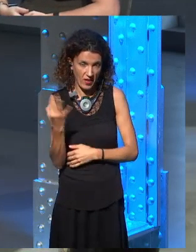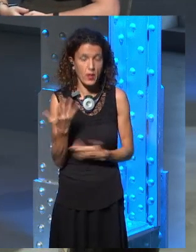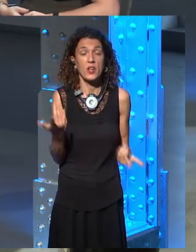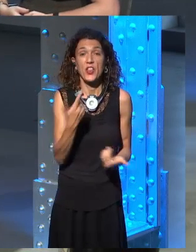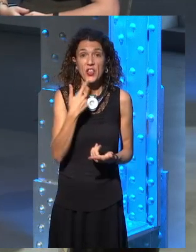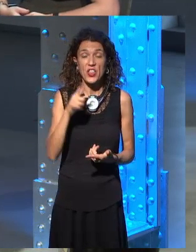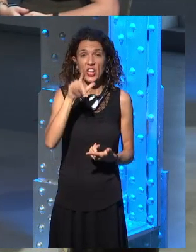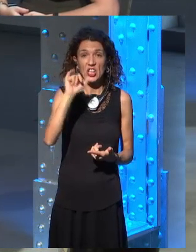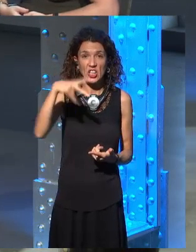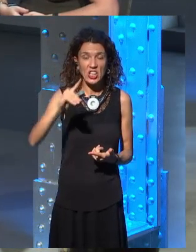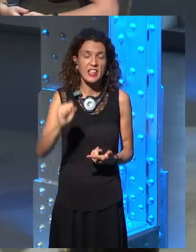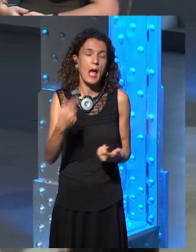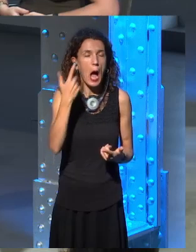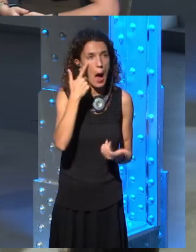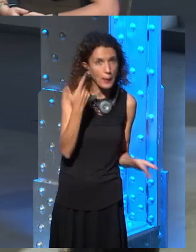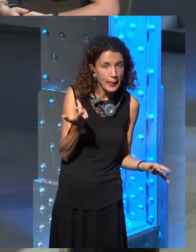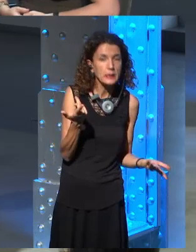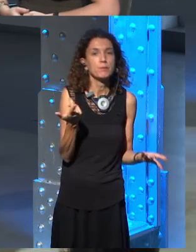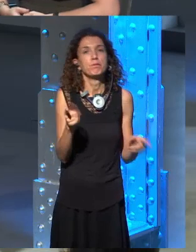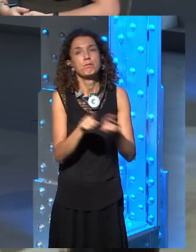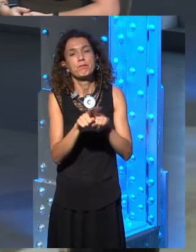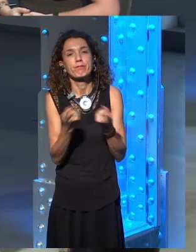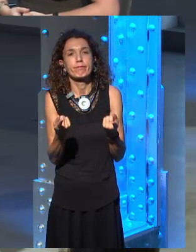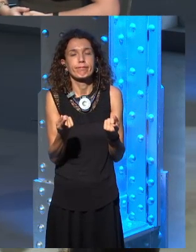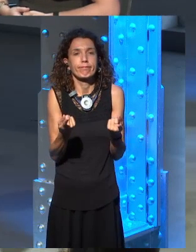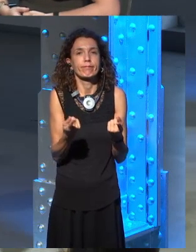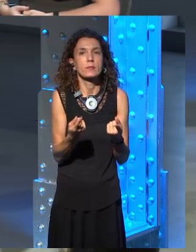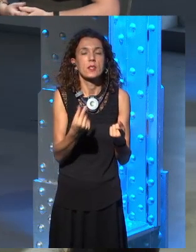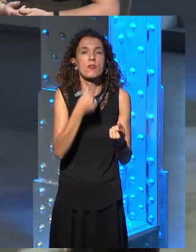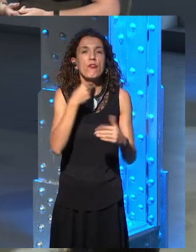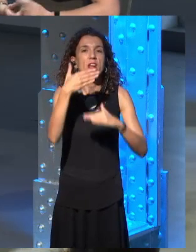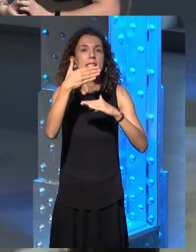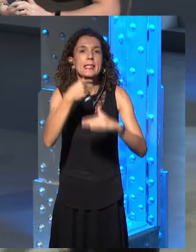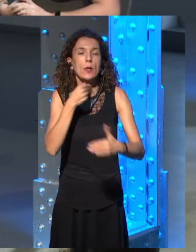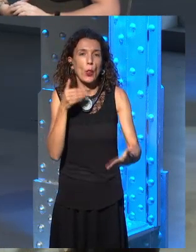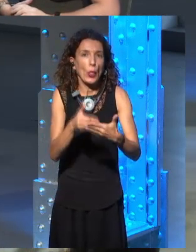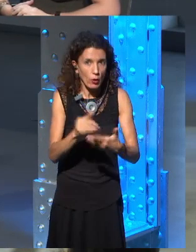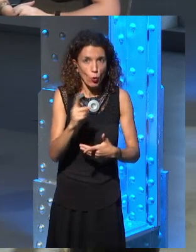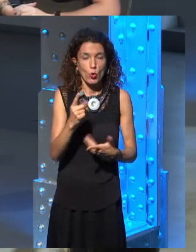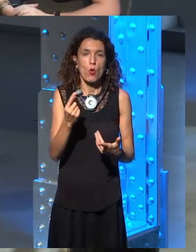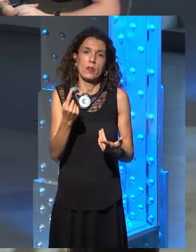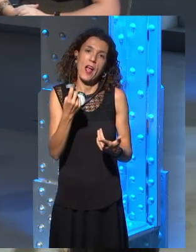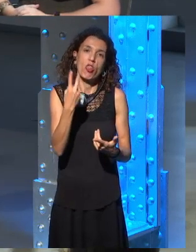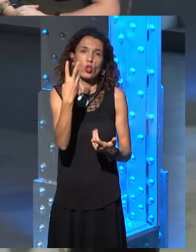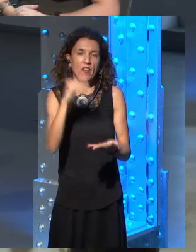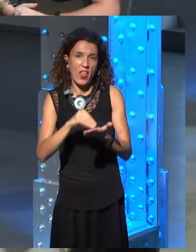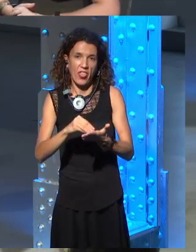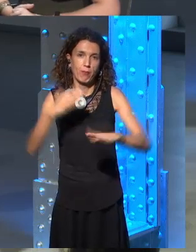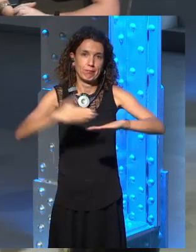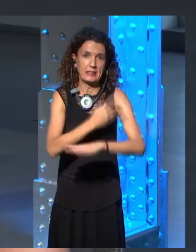probably passed a few deadlines, actually. As, you know, George himself has commented that he